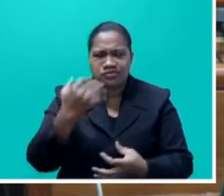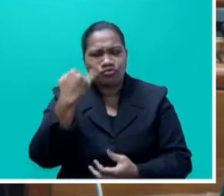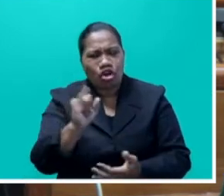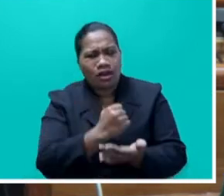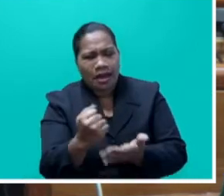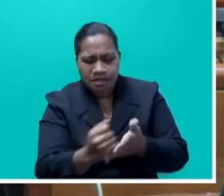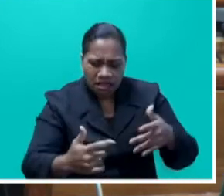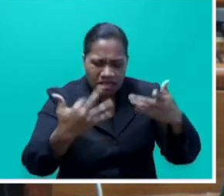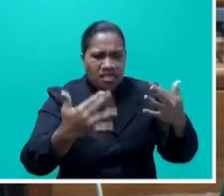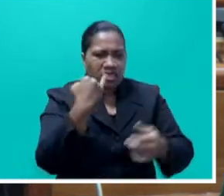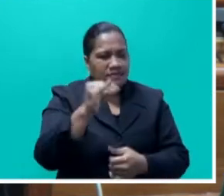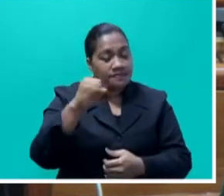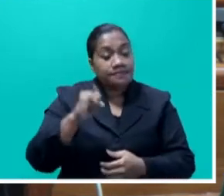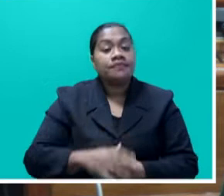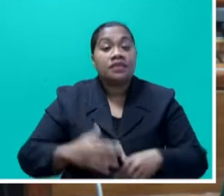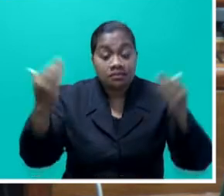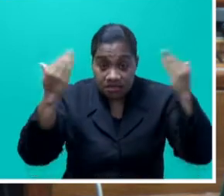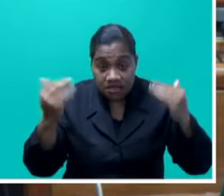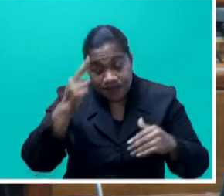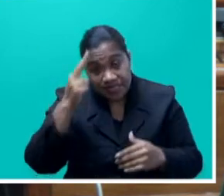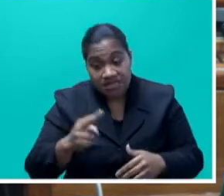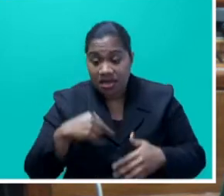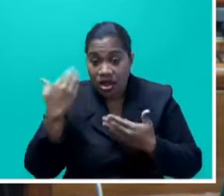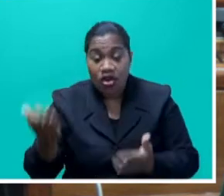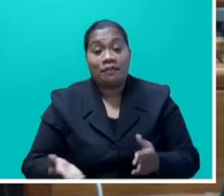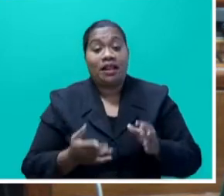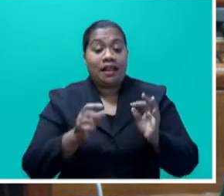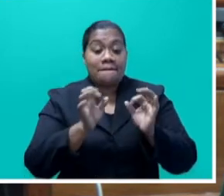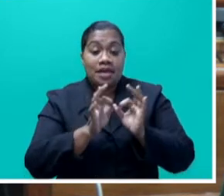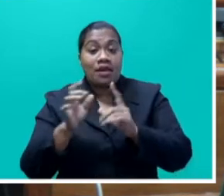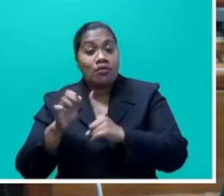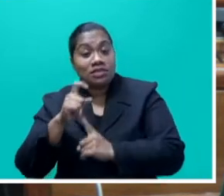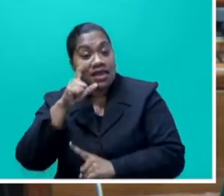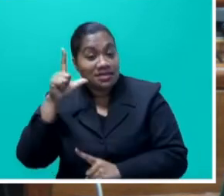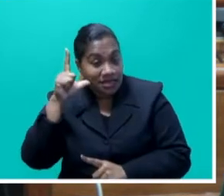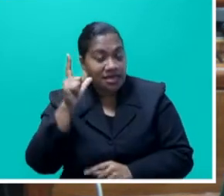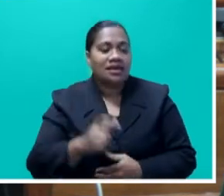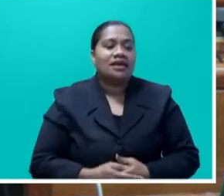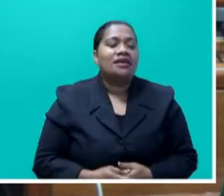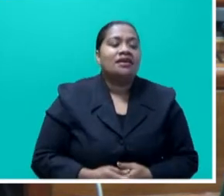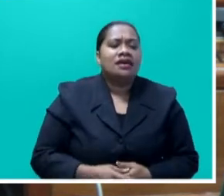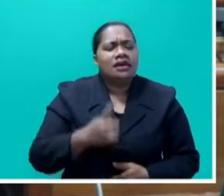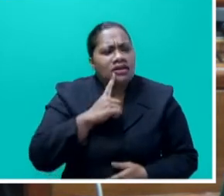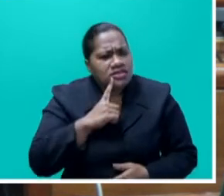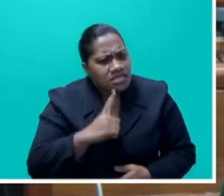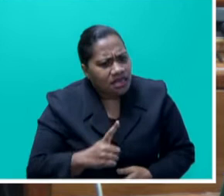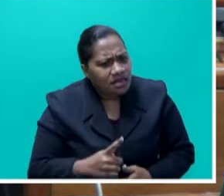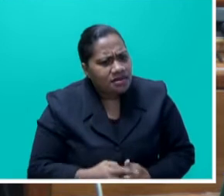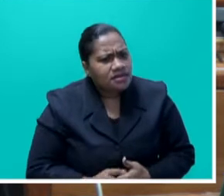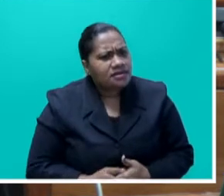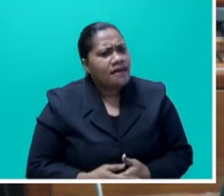Mr Speaker say, Honorable Bhima and Prasad yesterday said that, you know, there are